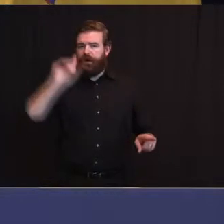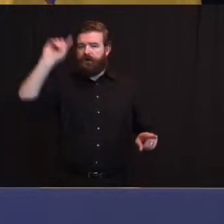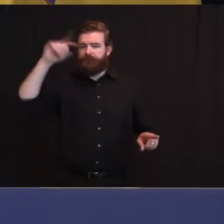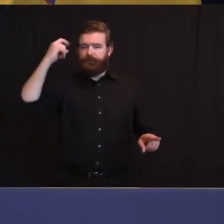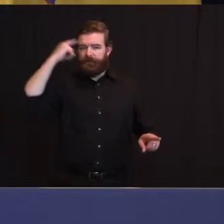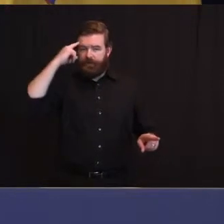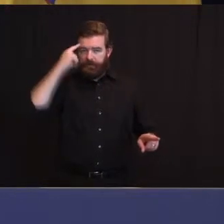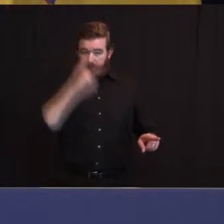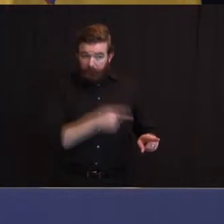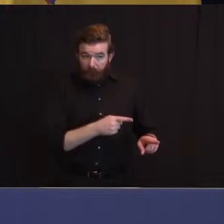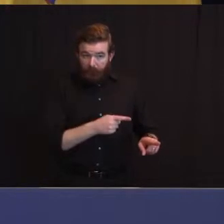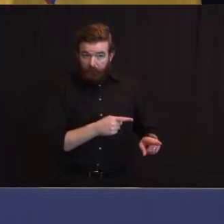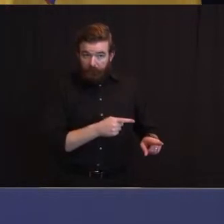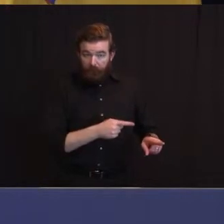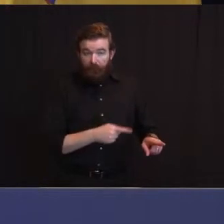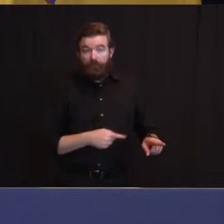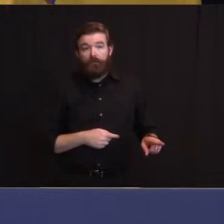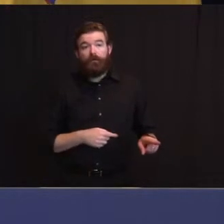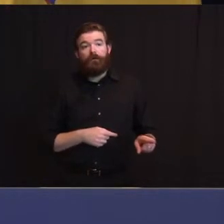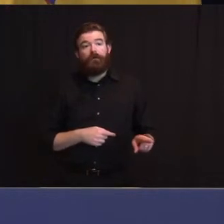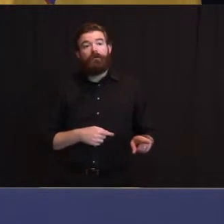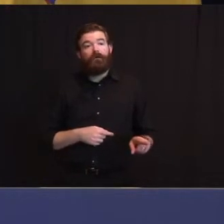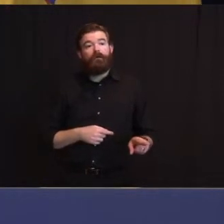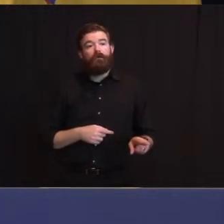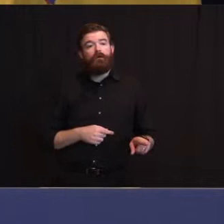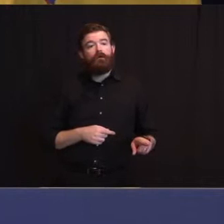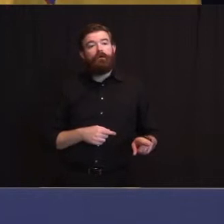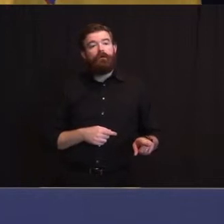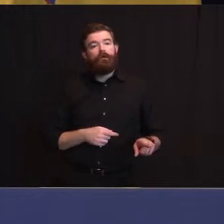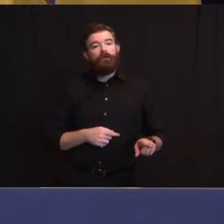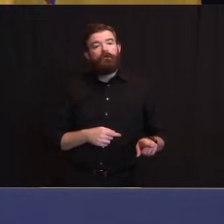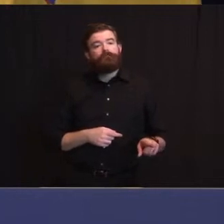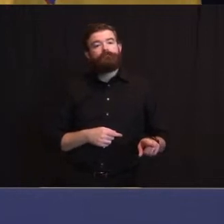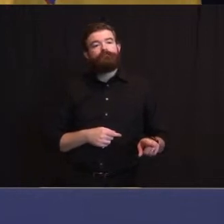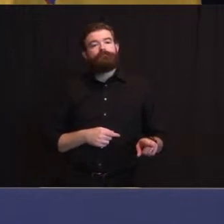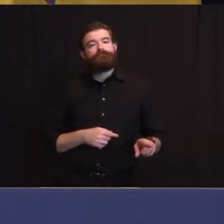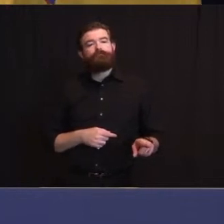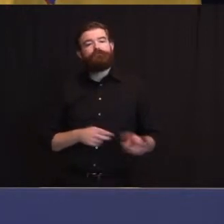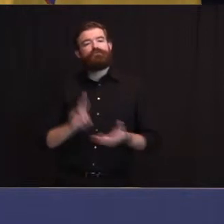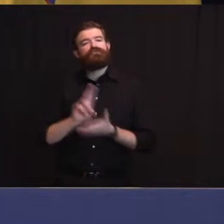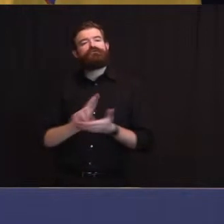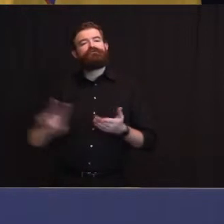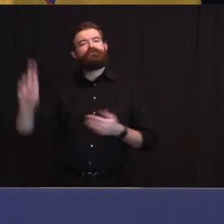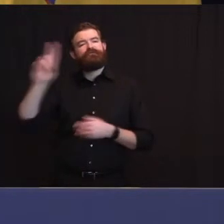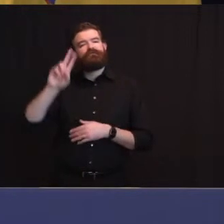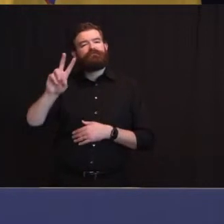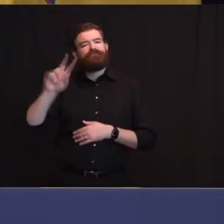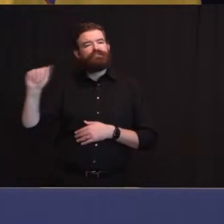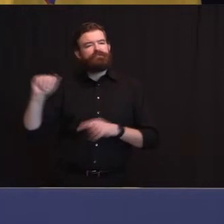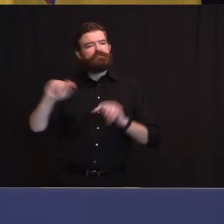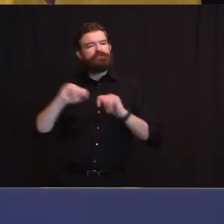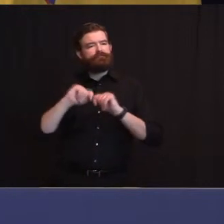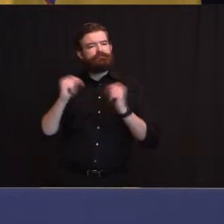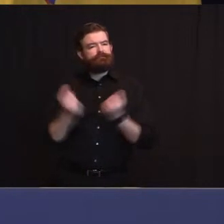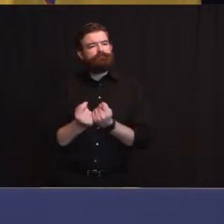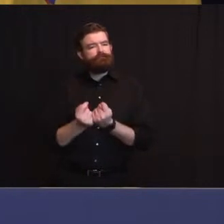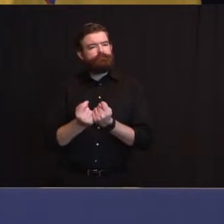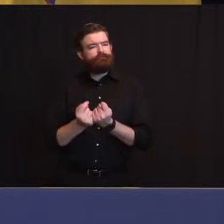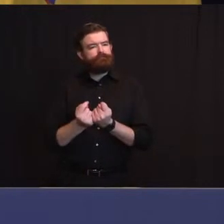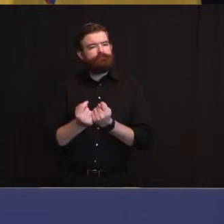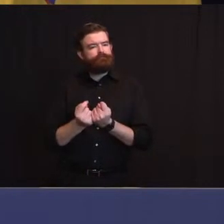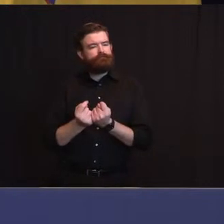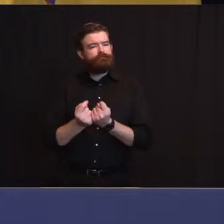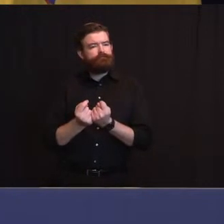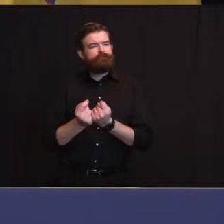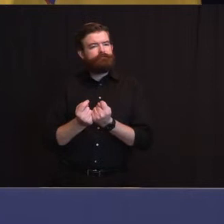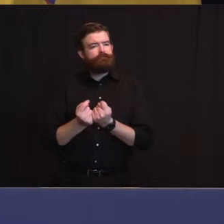they have that as a standing reality. I think I mentioned that as well in the same set of